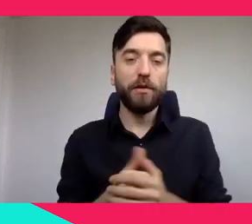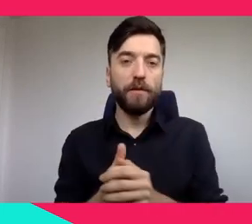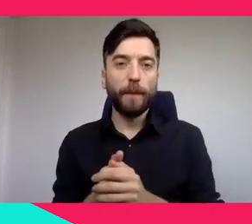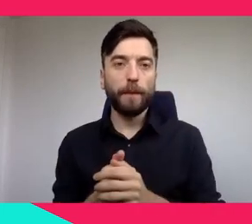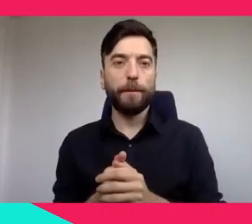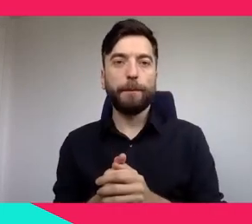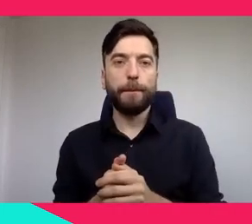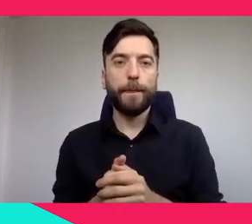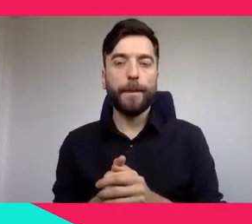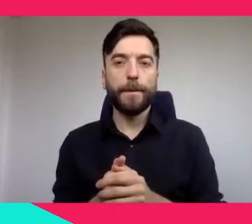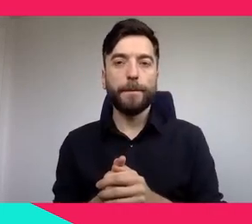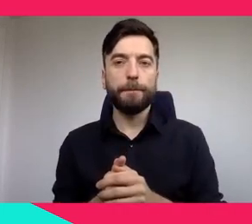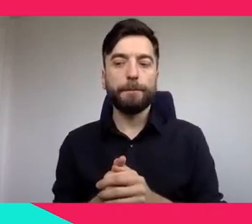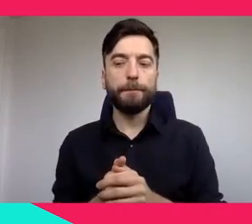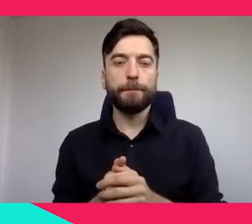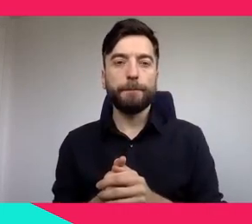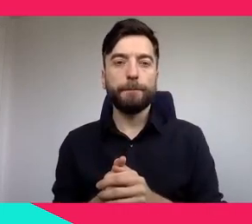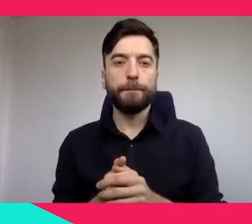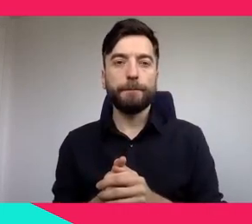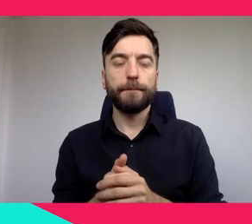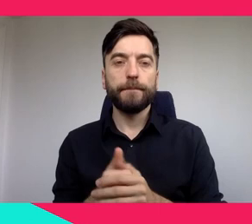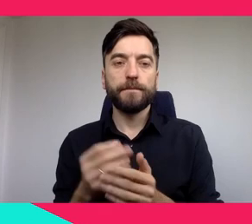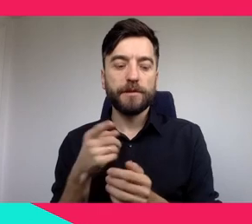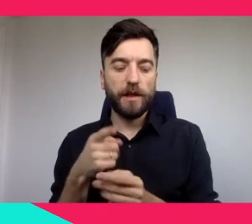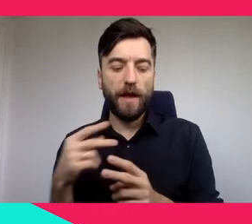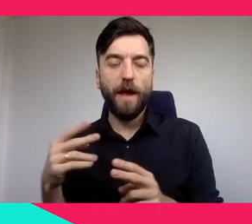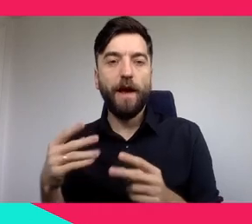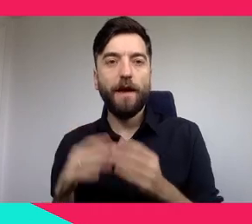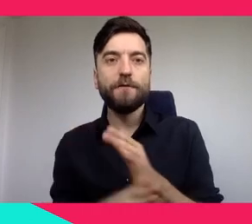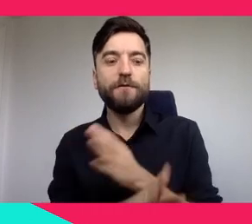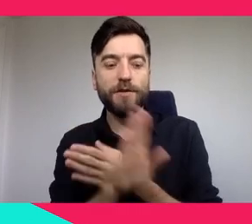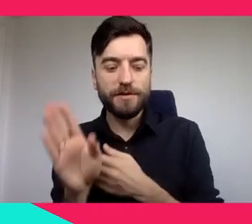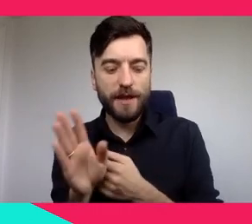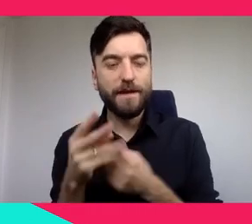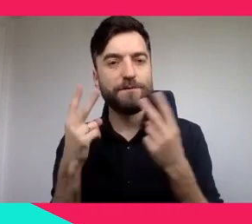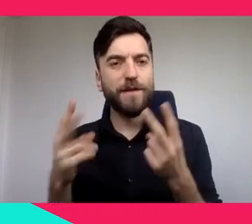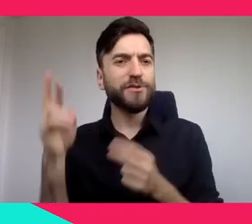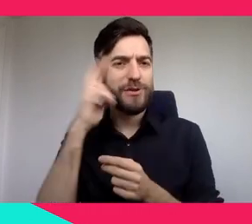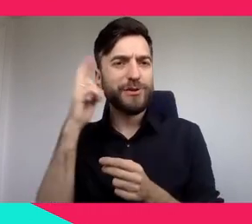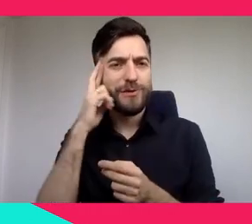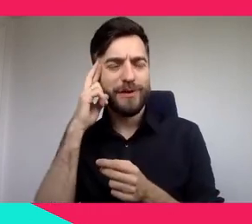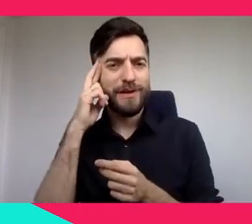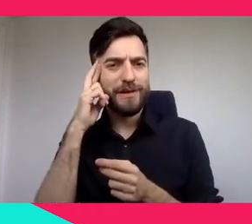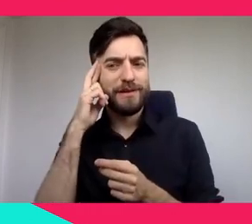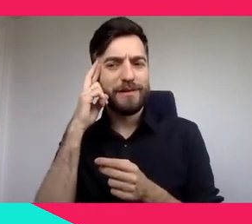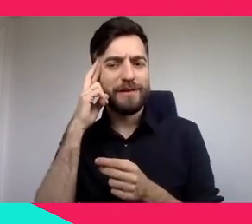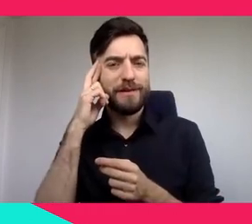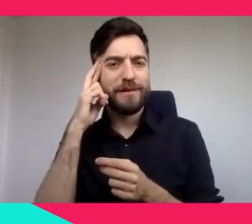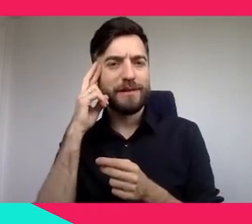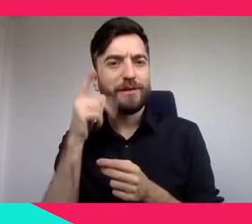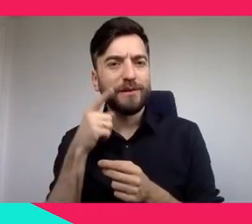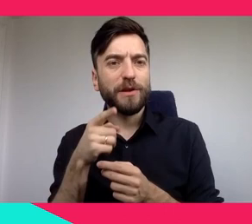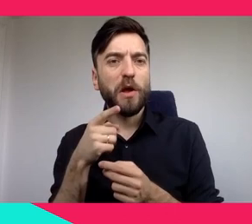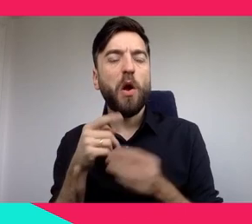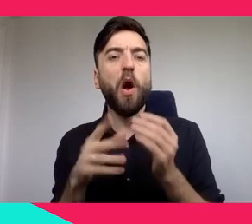an original point of view. Because when you're in front of Mona Lisa, visitors are involved, they